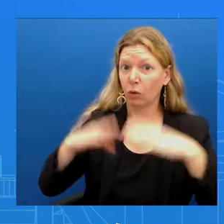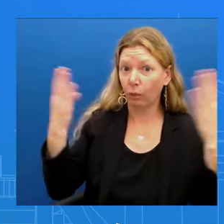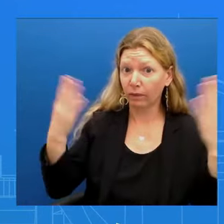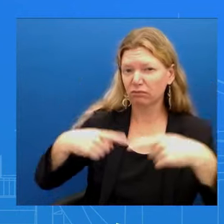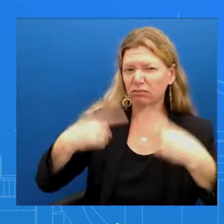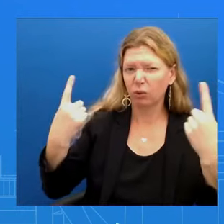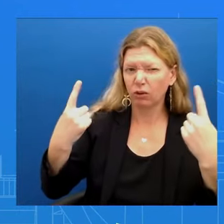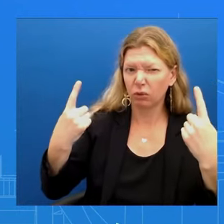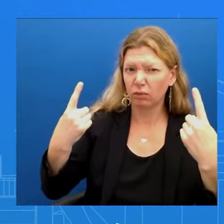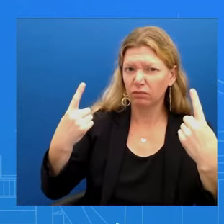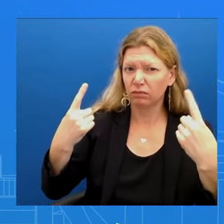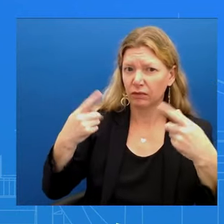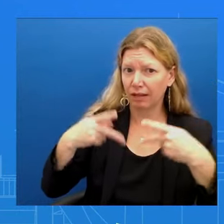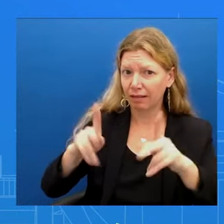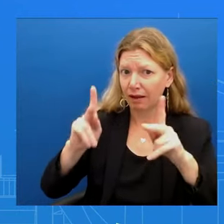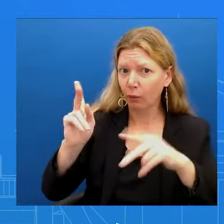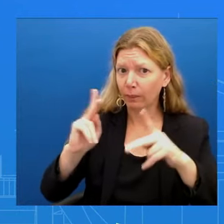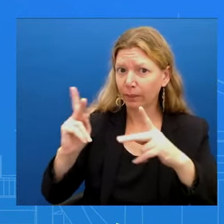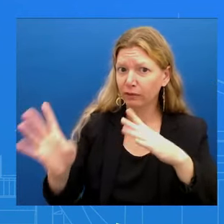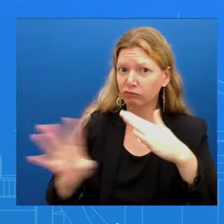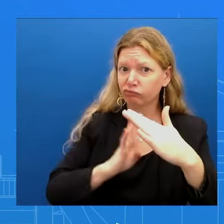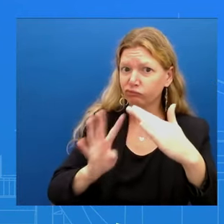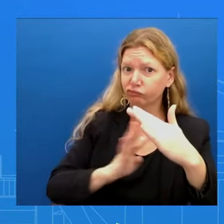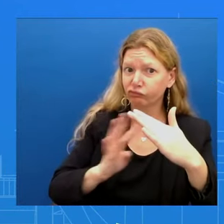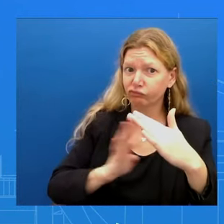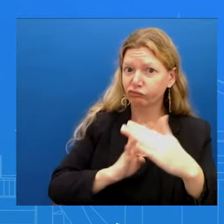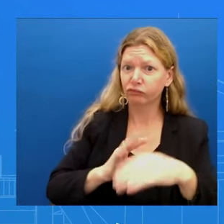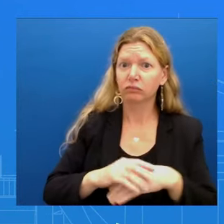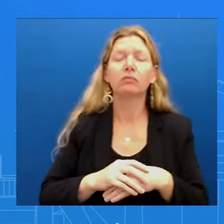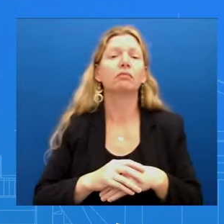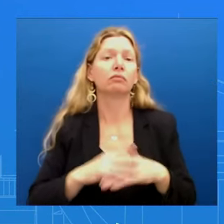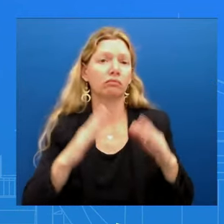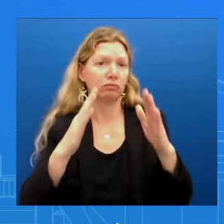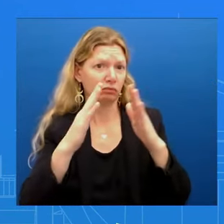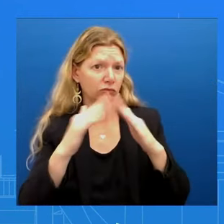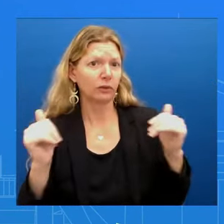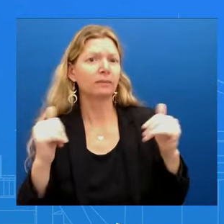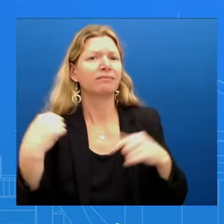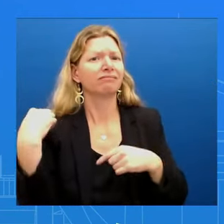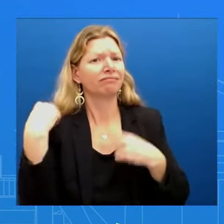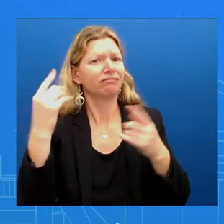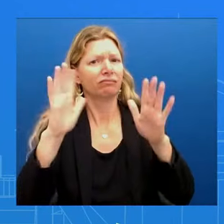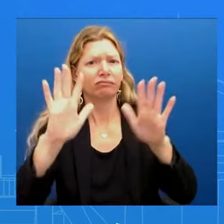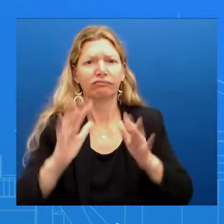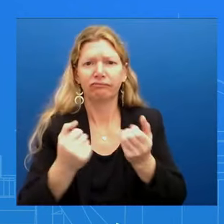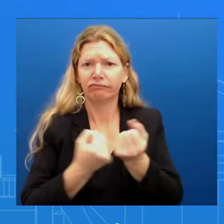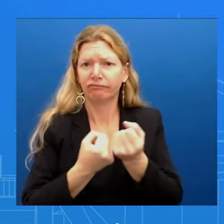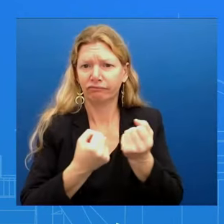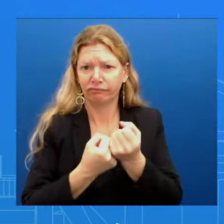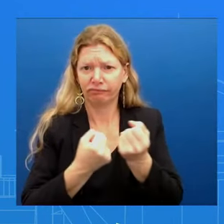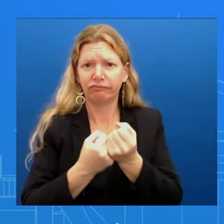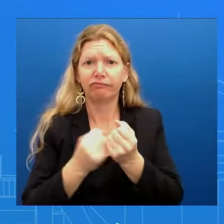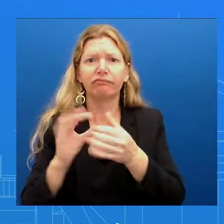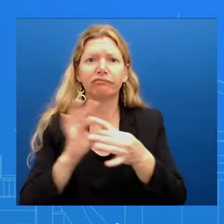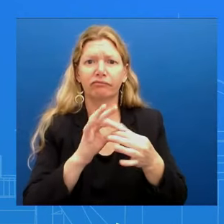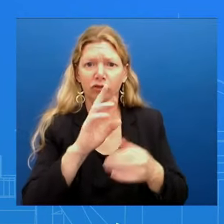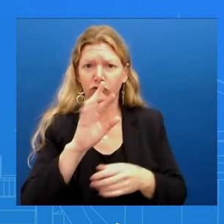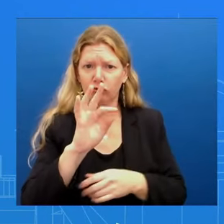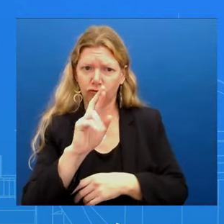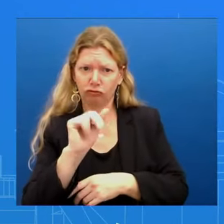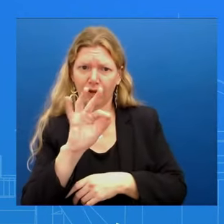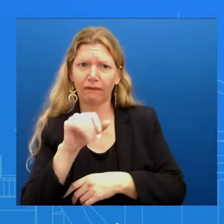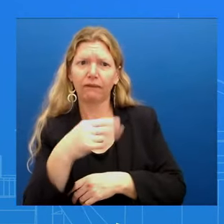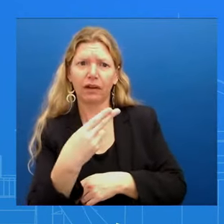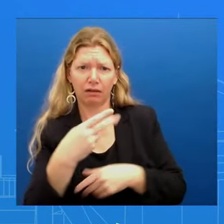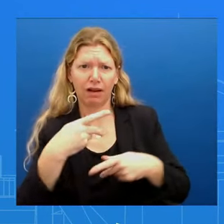has been a terrific counterpart with respect to Rafah and the use of that gate And allowing people that need to get out to get out, people